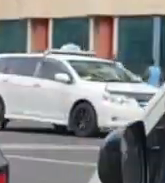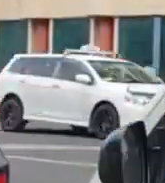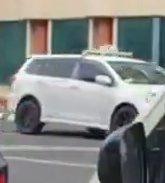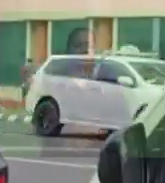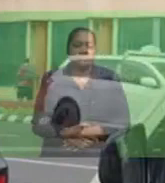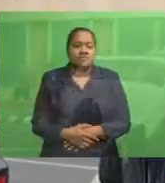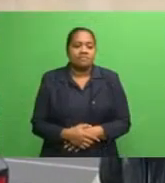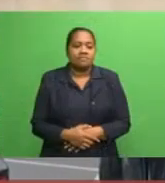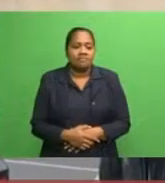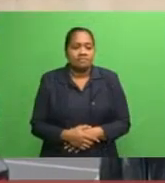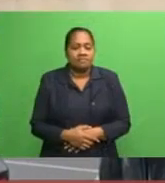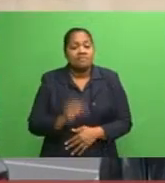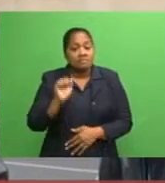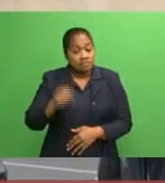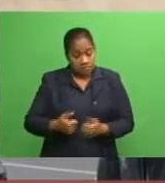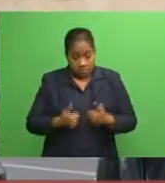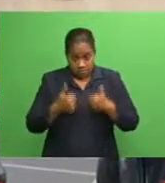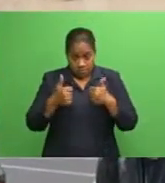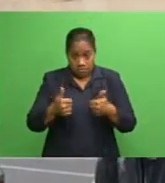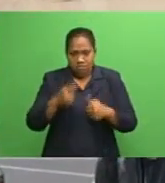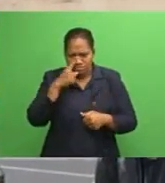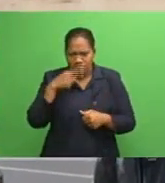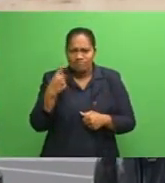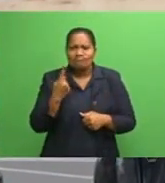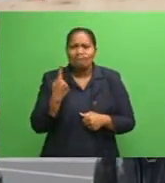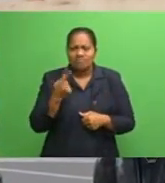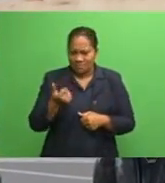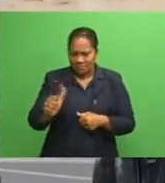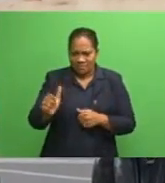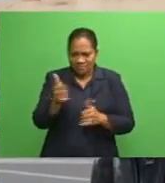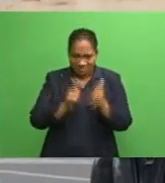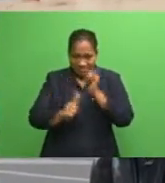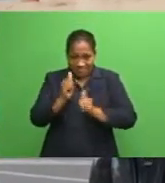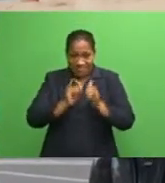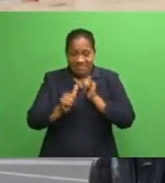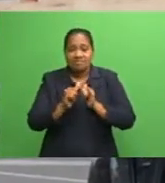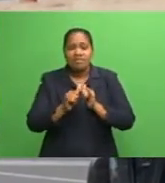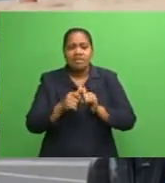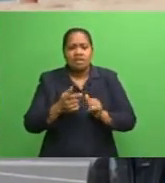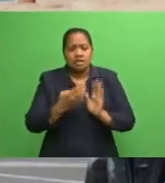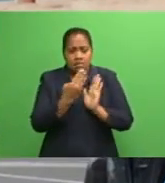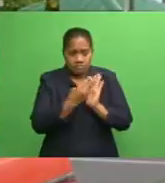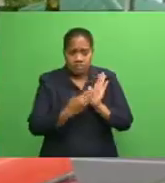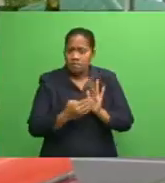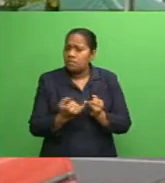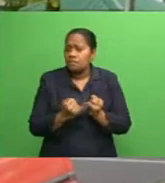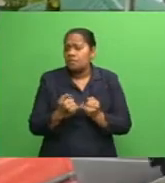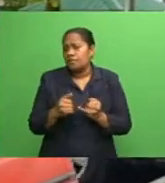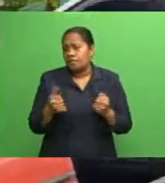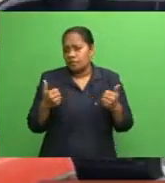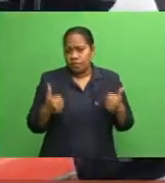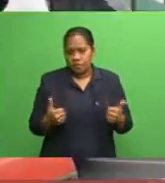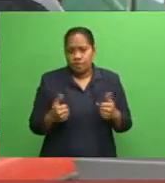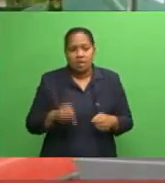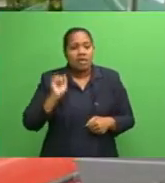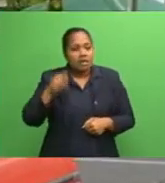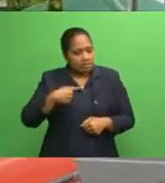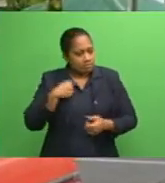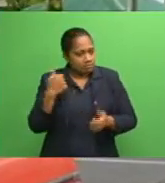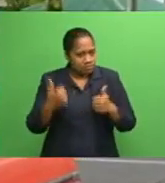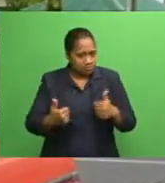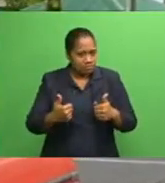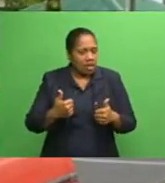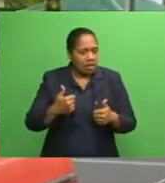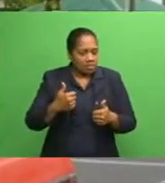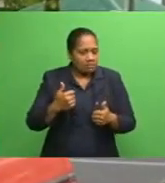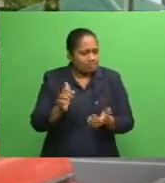It is good for the public who are using it, know, and this budget is very good. Yes, I'm good and I'm happy with it. And